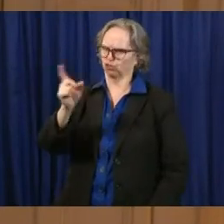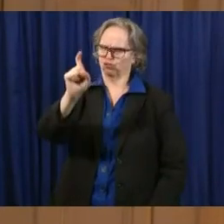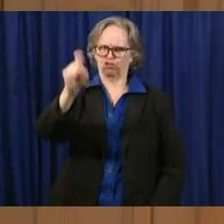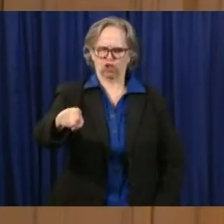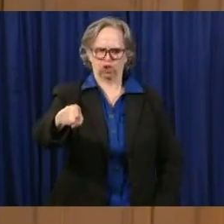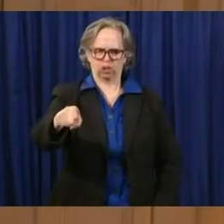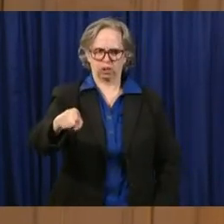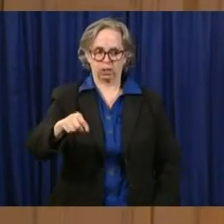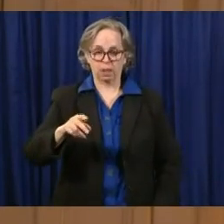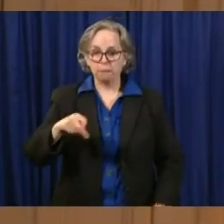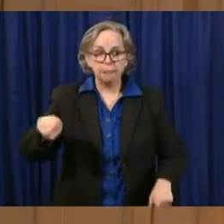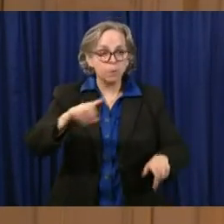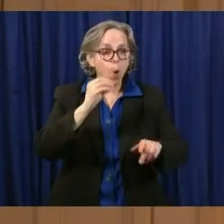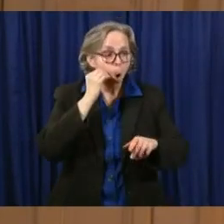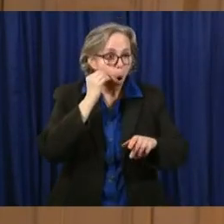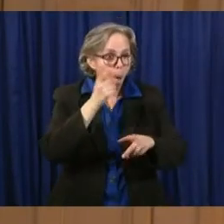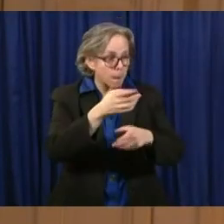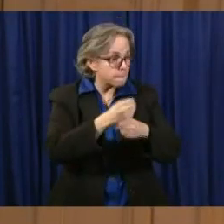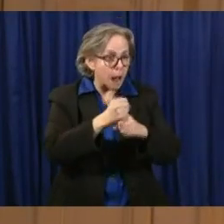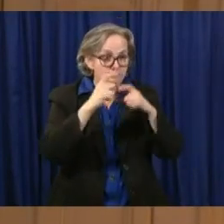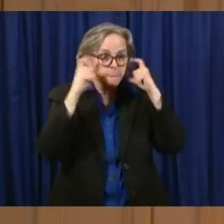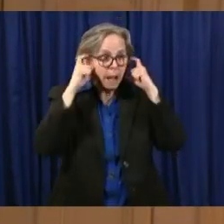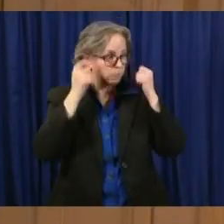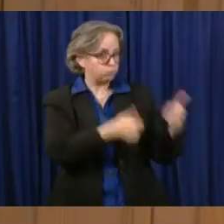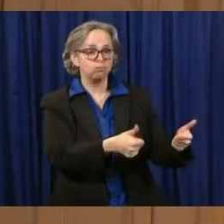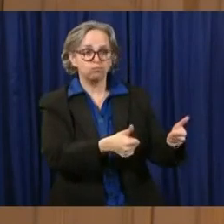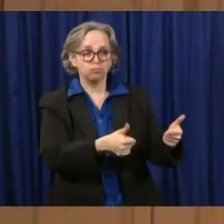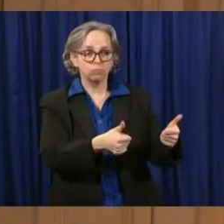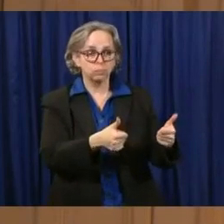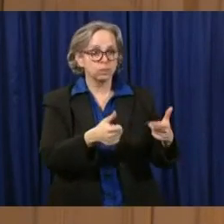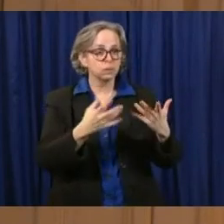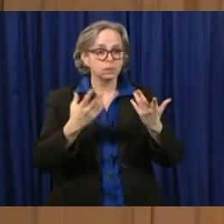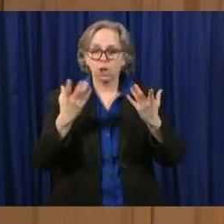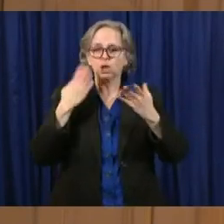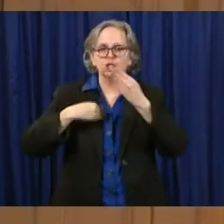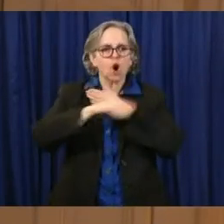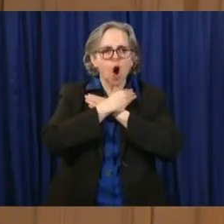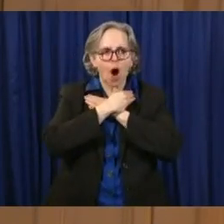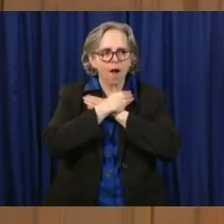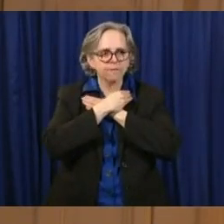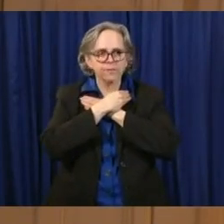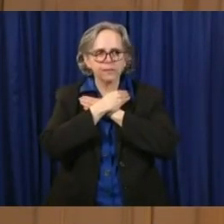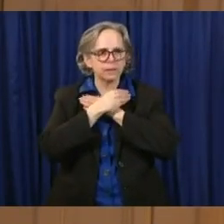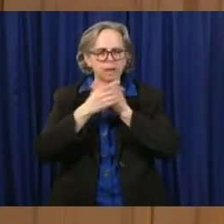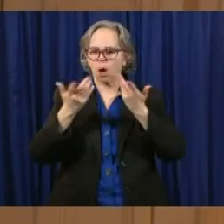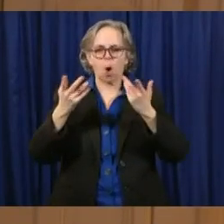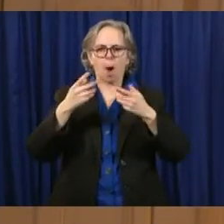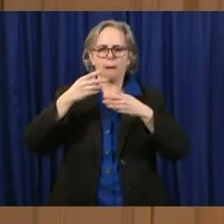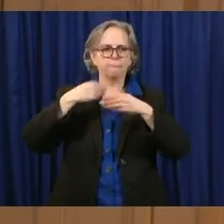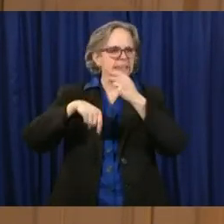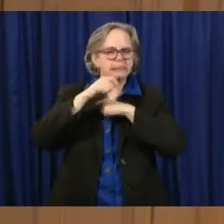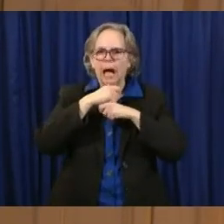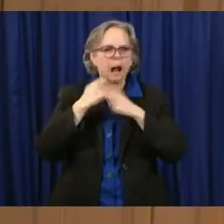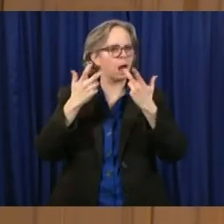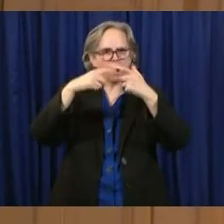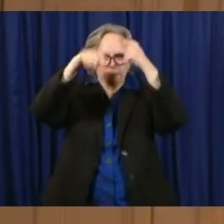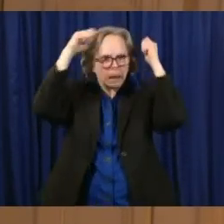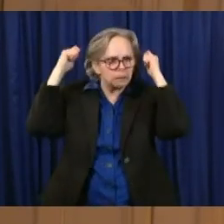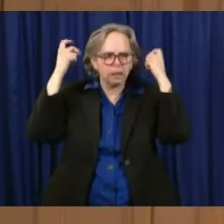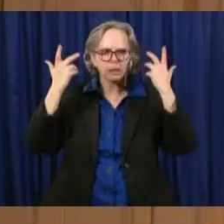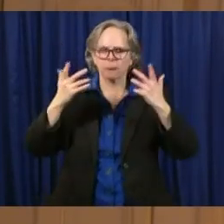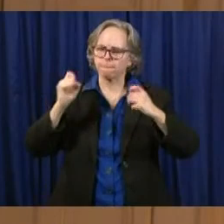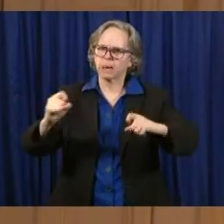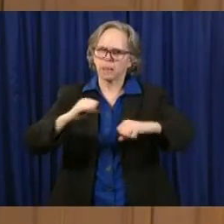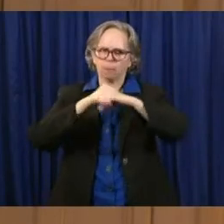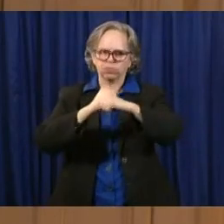finding one, even a simple bandana or a scarf, there's lots on our website, but we really have to protect each other. And I'll be sharing more in